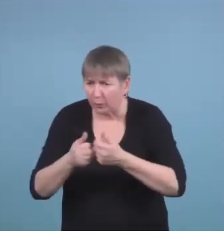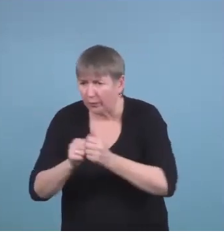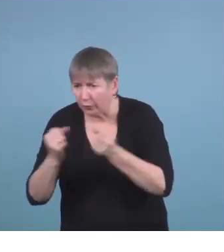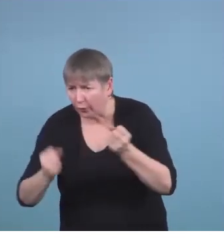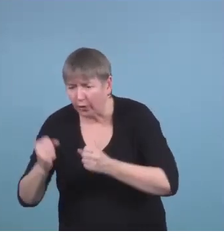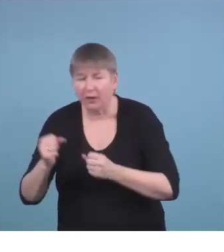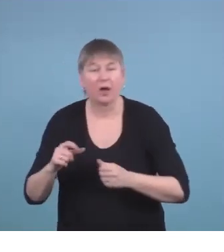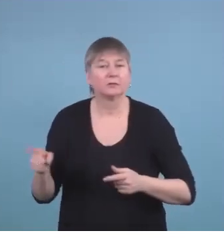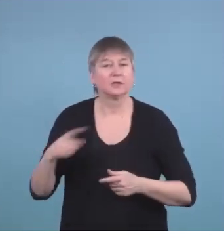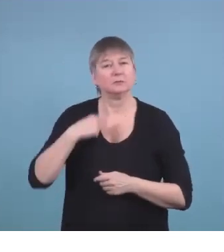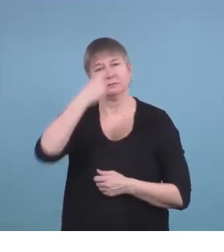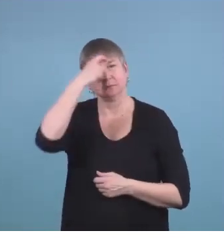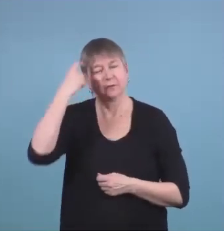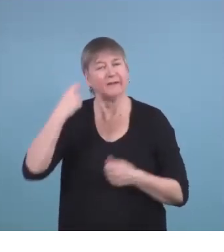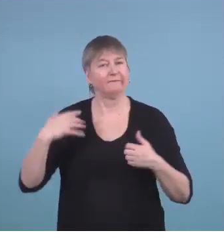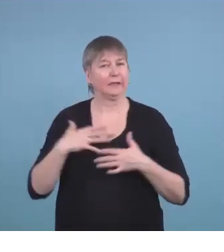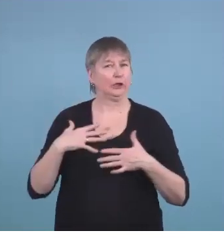because they haven't had the practice